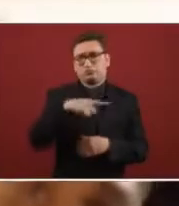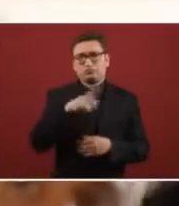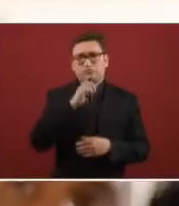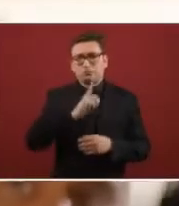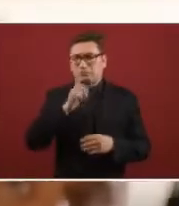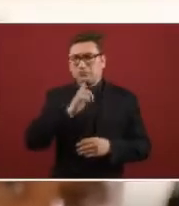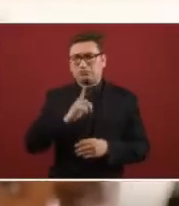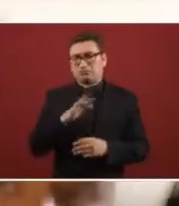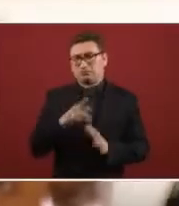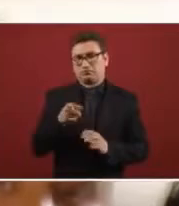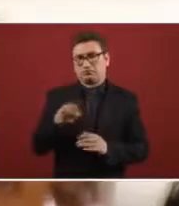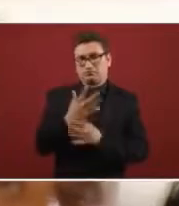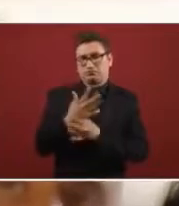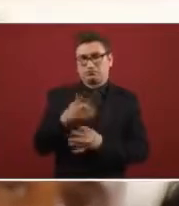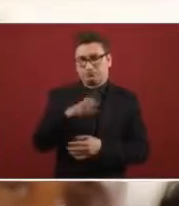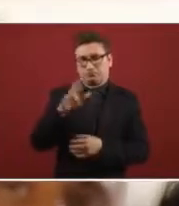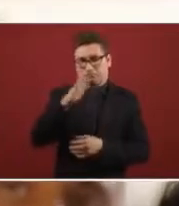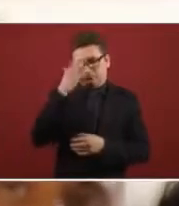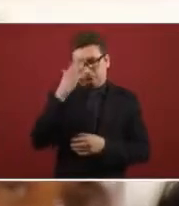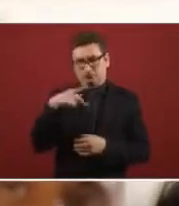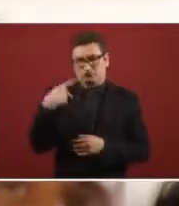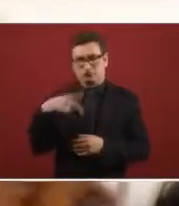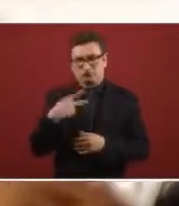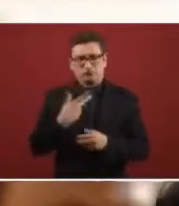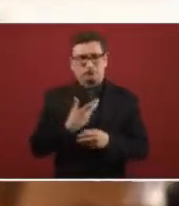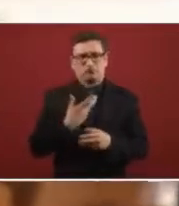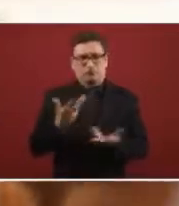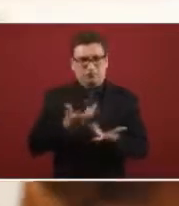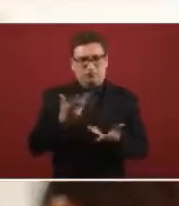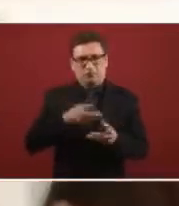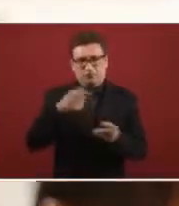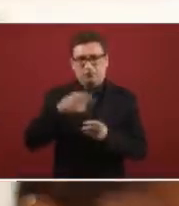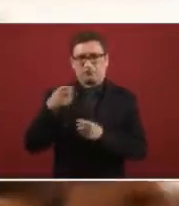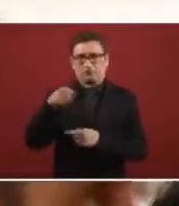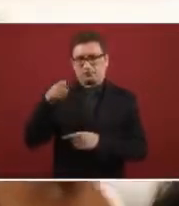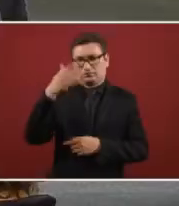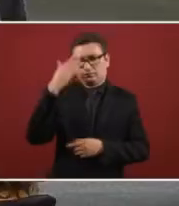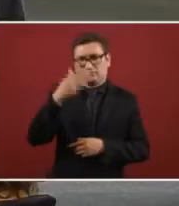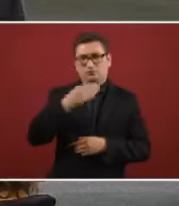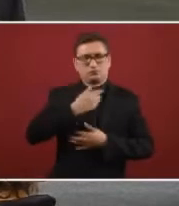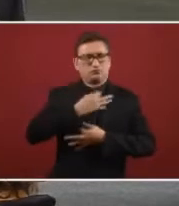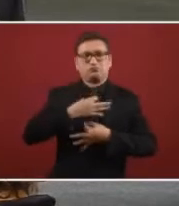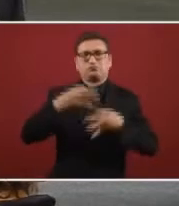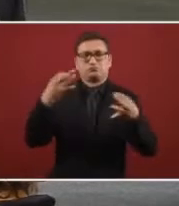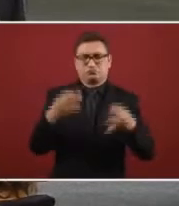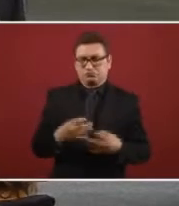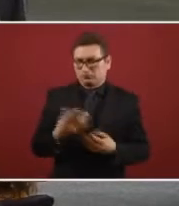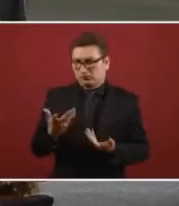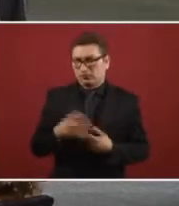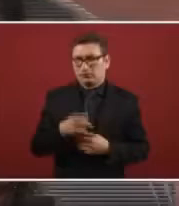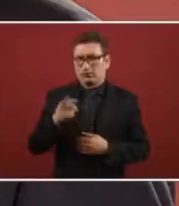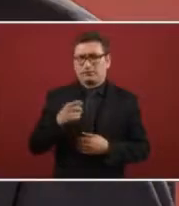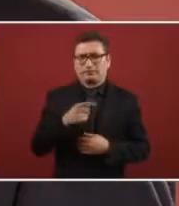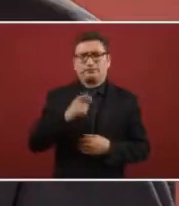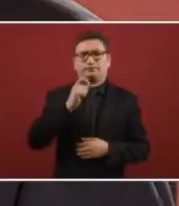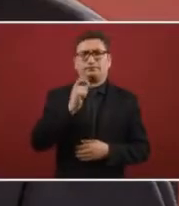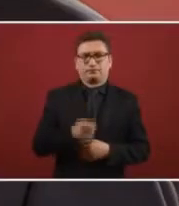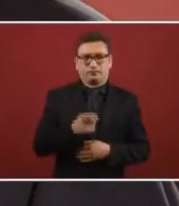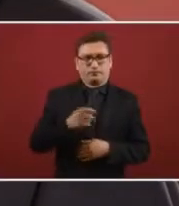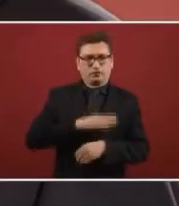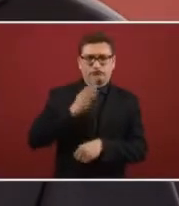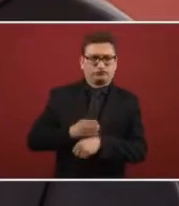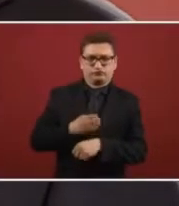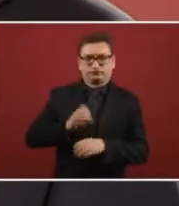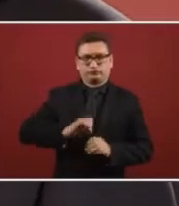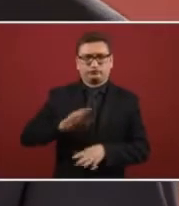El que ella reconozca sus agresiones de manera pública en la las del Estado. No está enviando mensaje de impunidad.